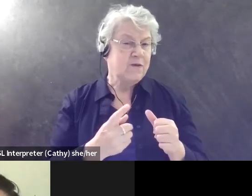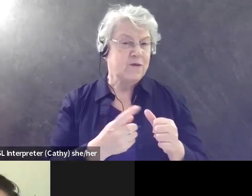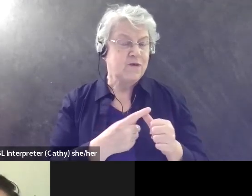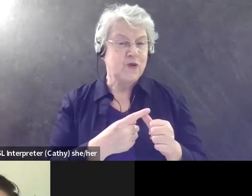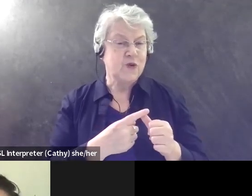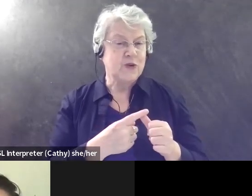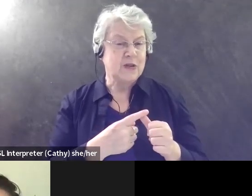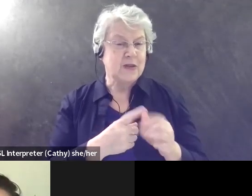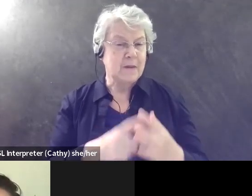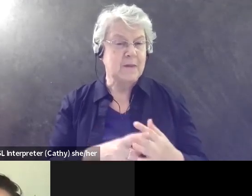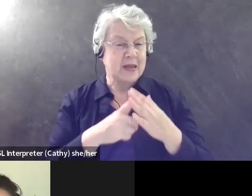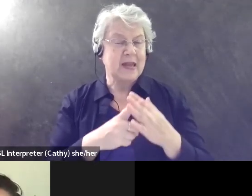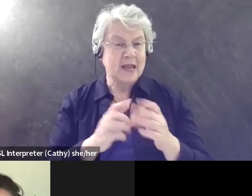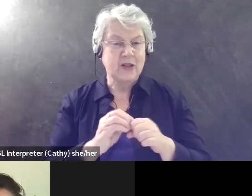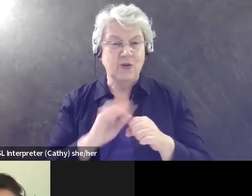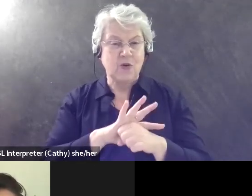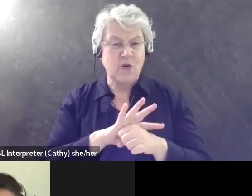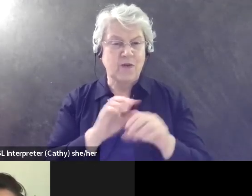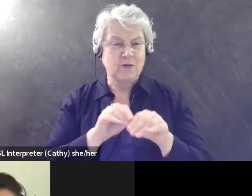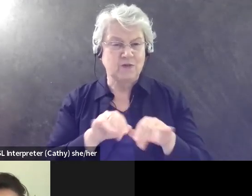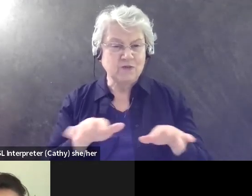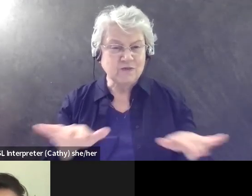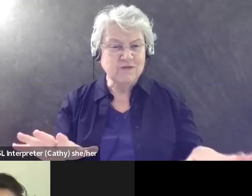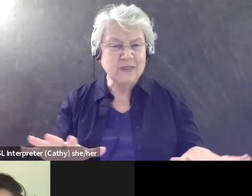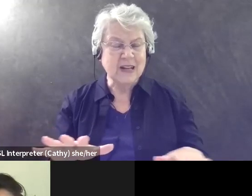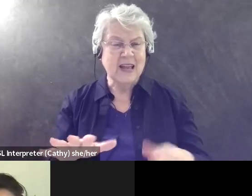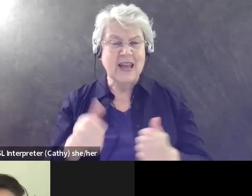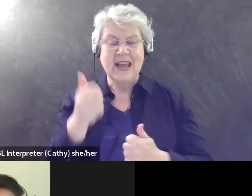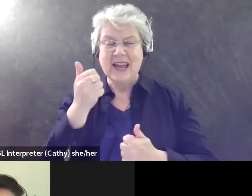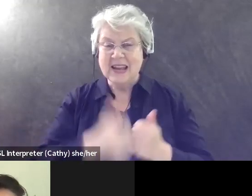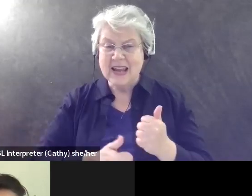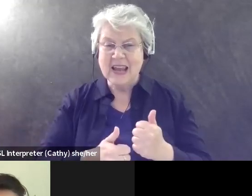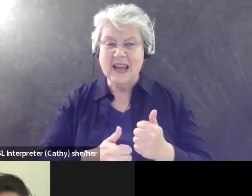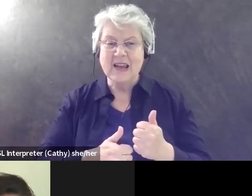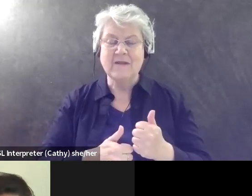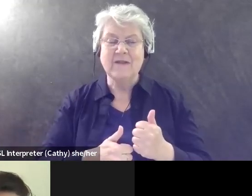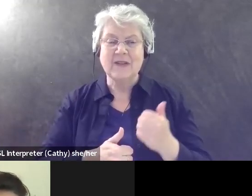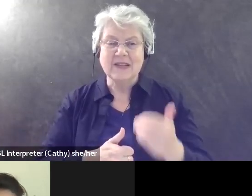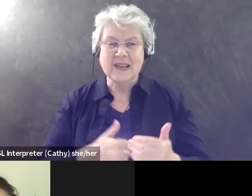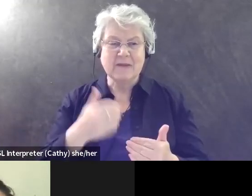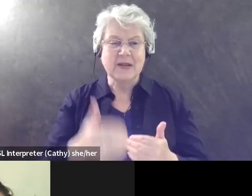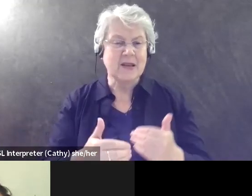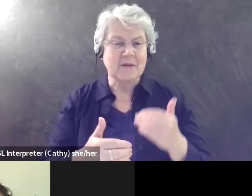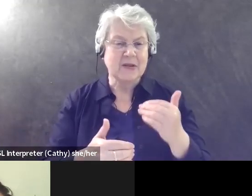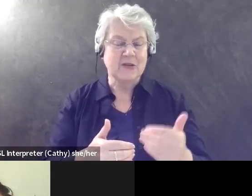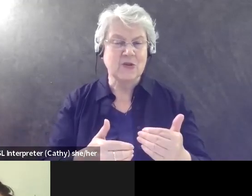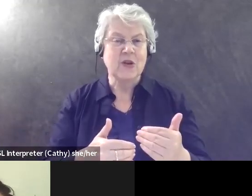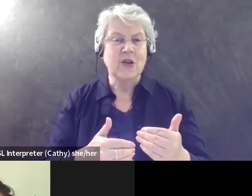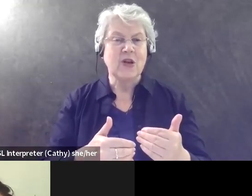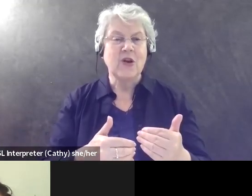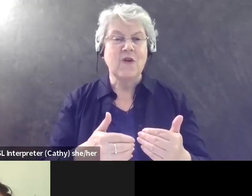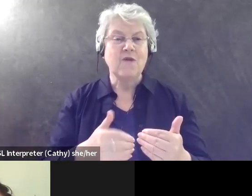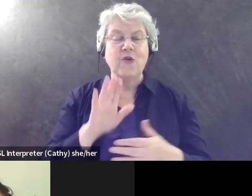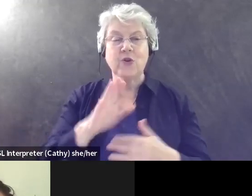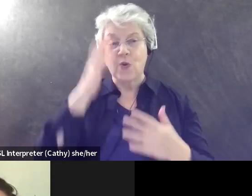and we have to fight every single step of the way to have the illness recognized. We have